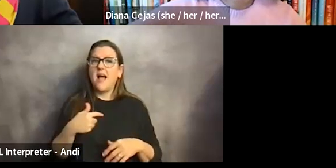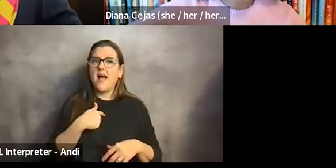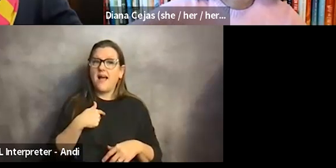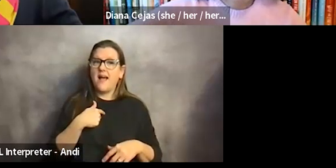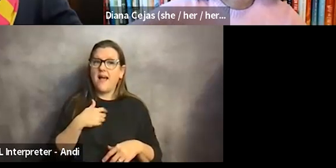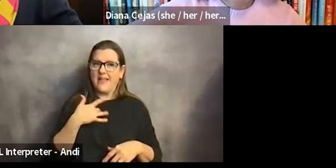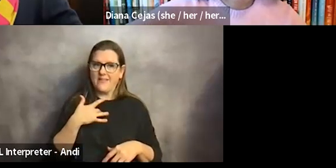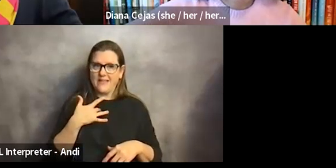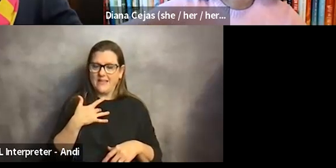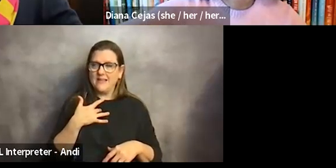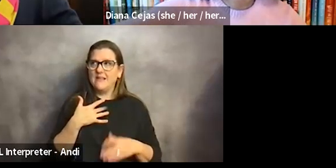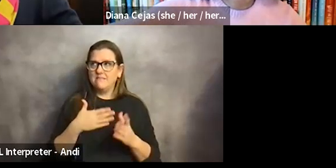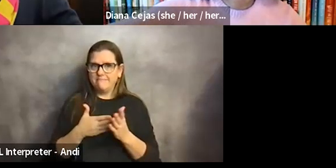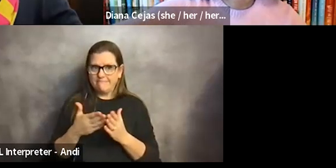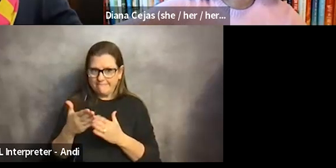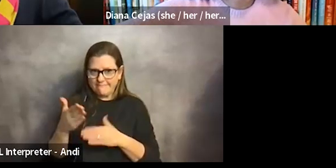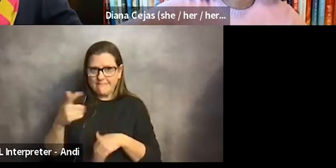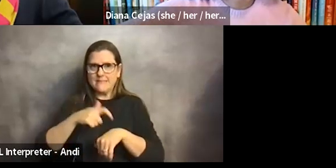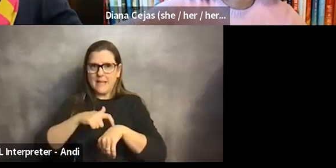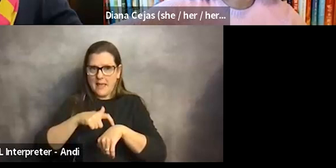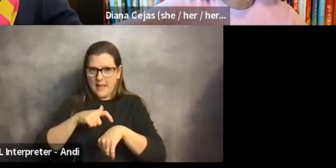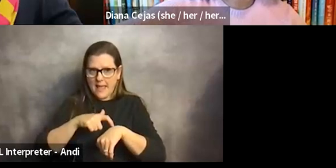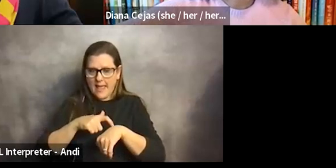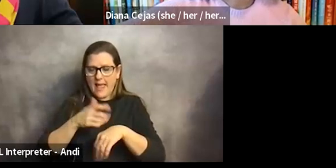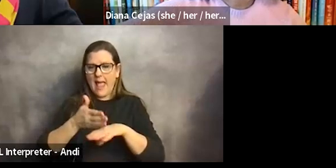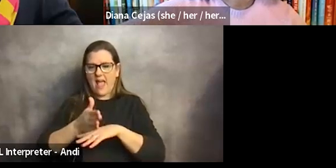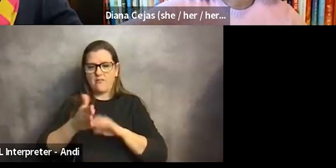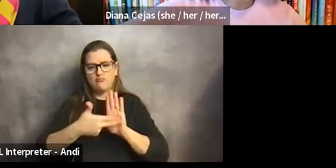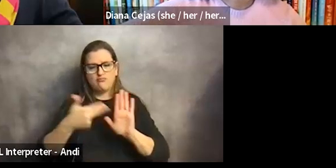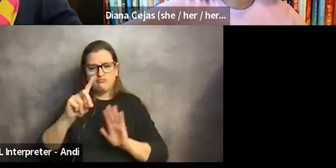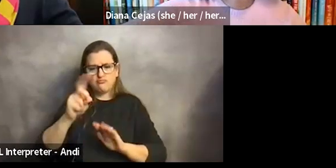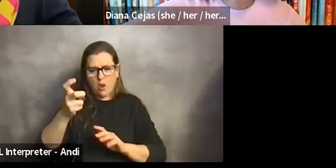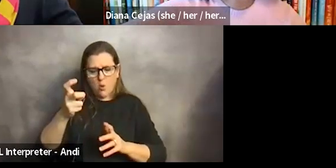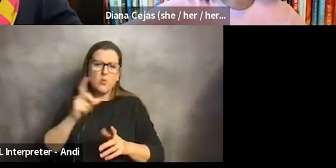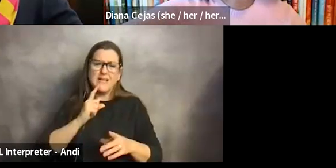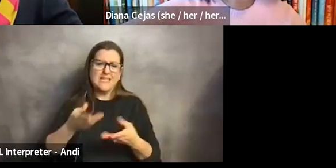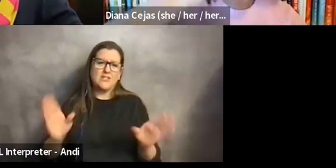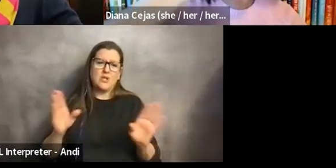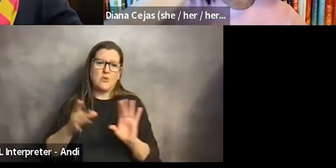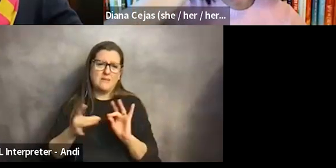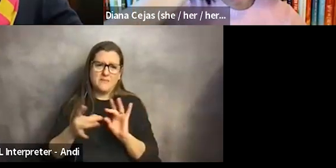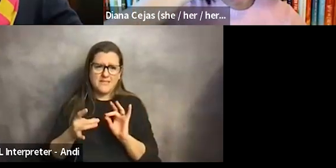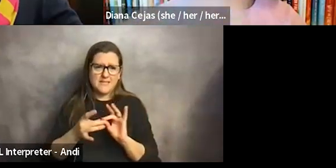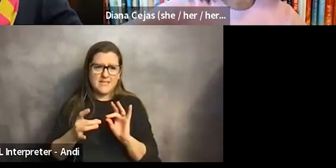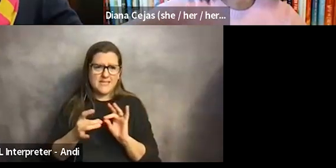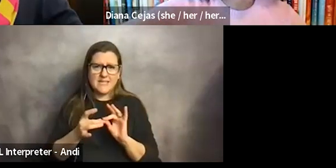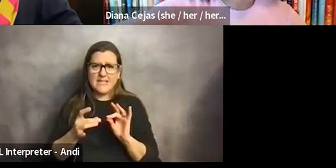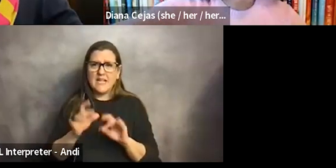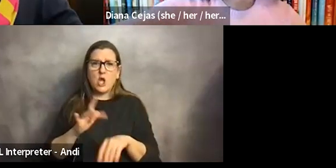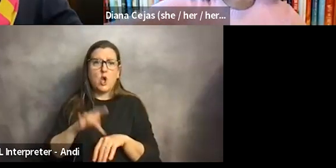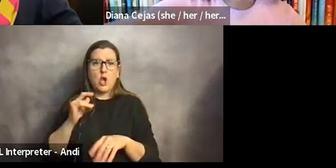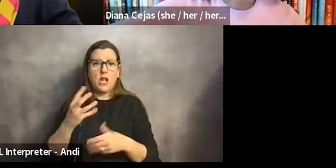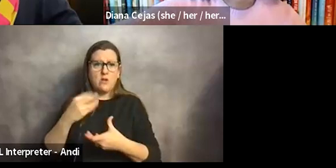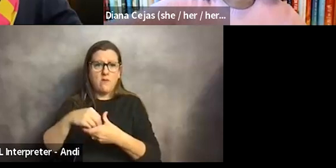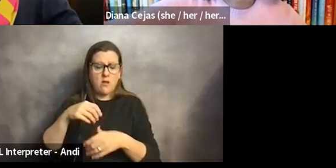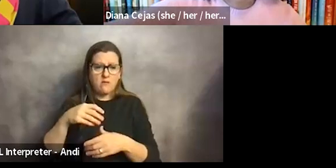like, uh, over time after, uh, getting diagnosed and generally speaking, um, the earlier you are in training,